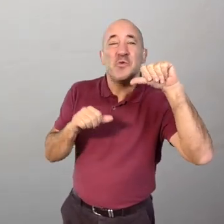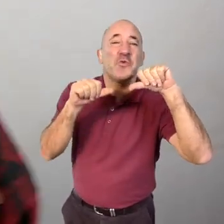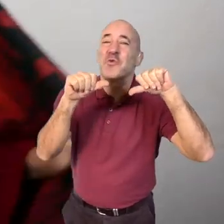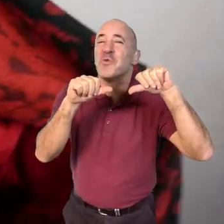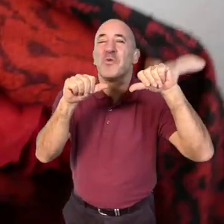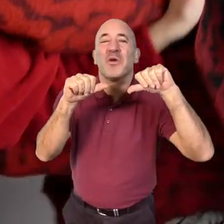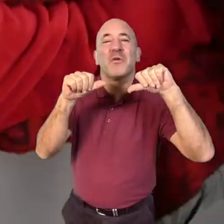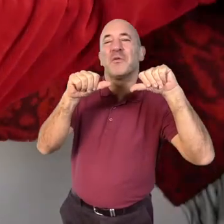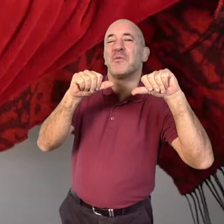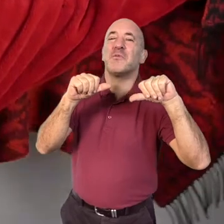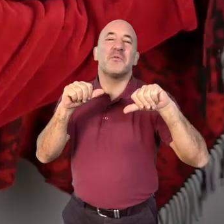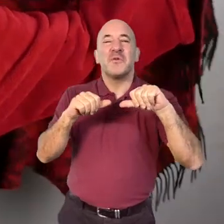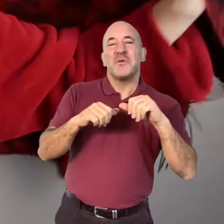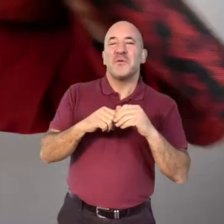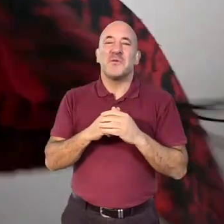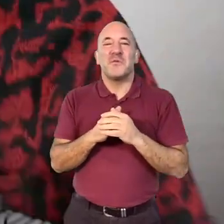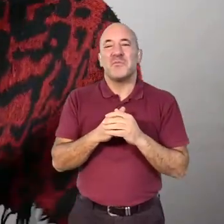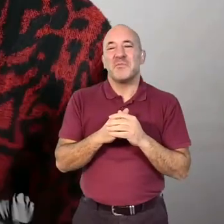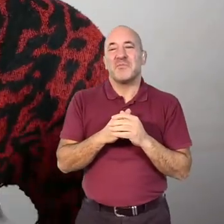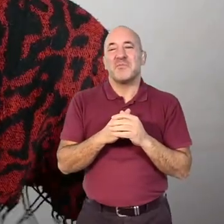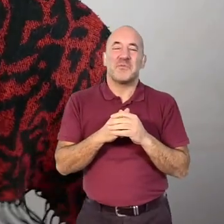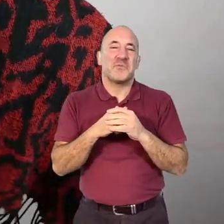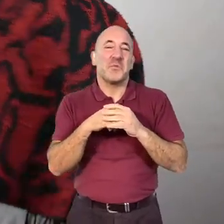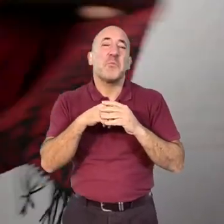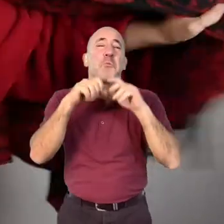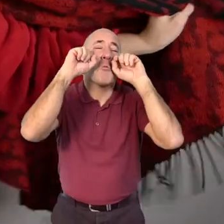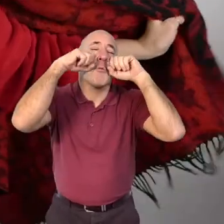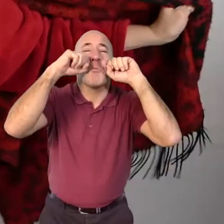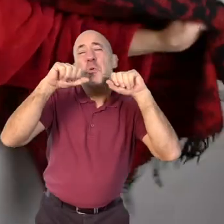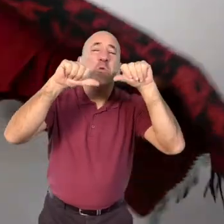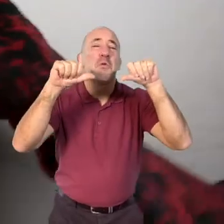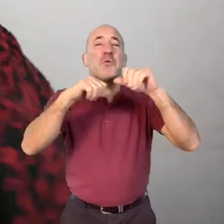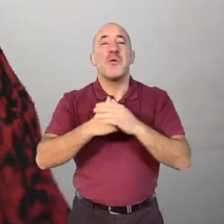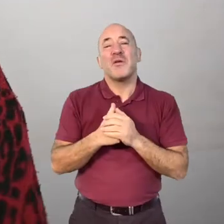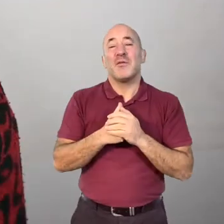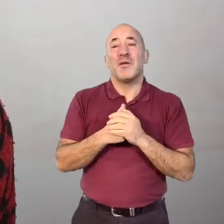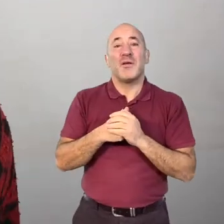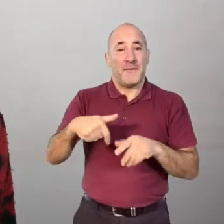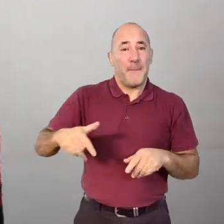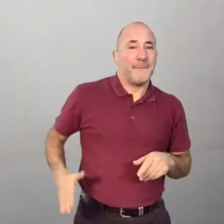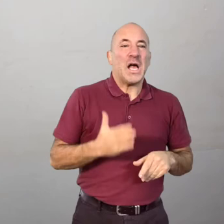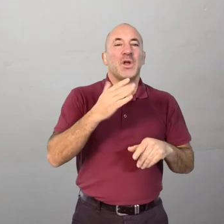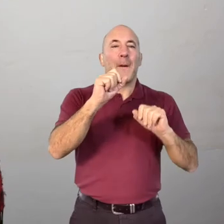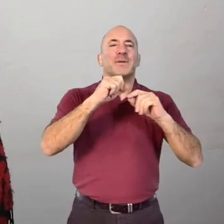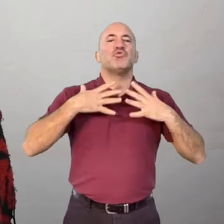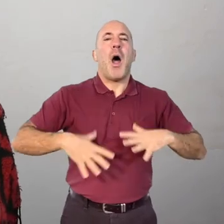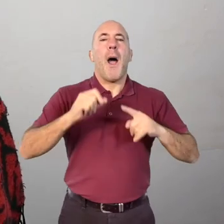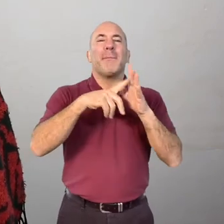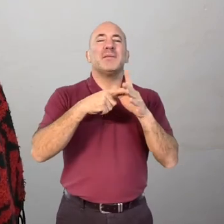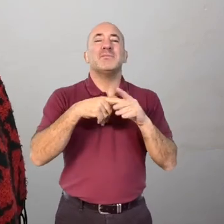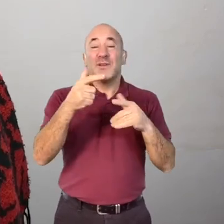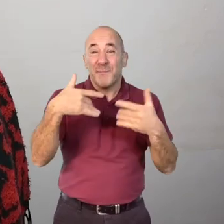boo boo boo boo hoo now I don't care